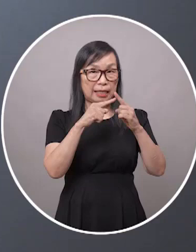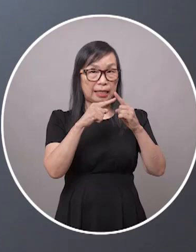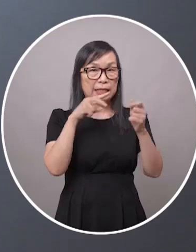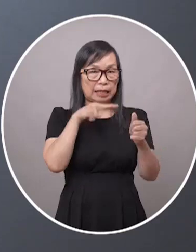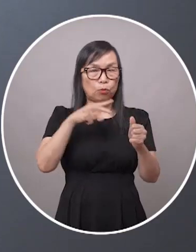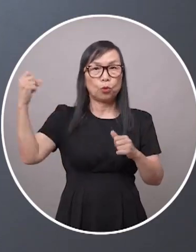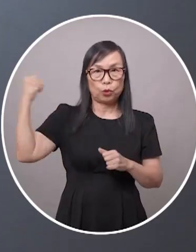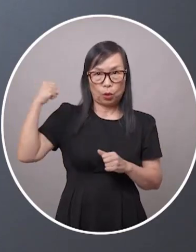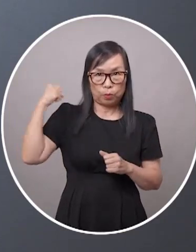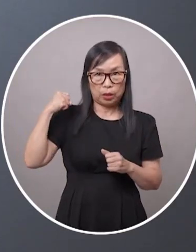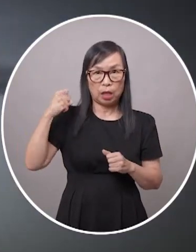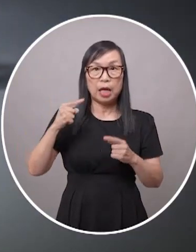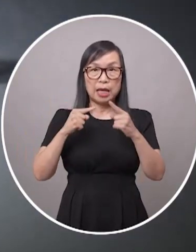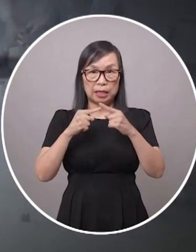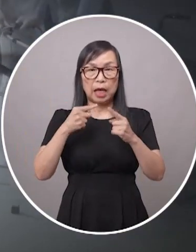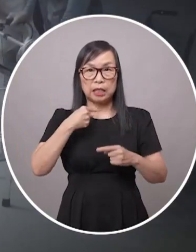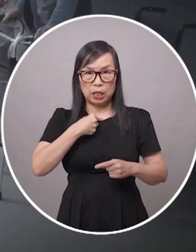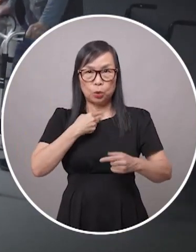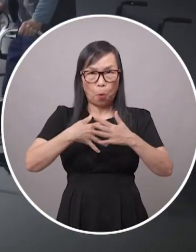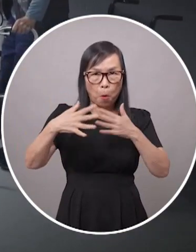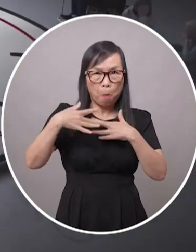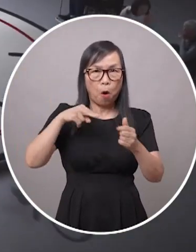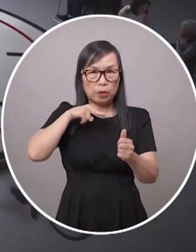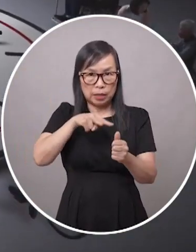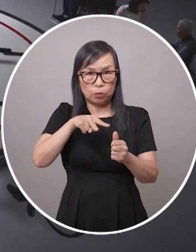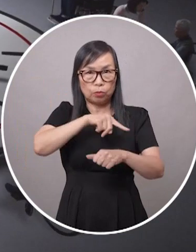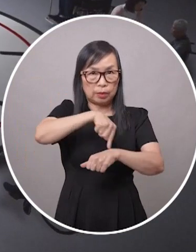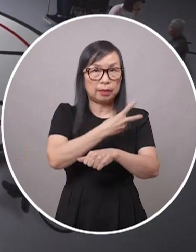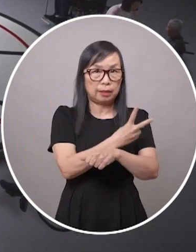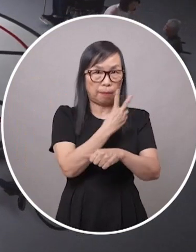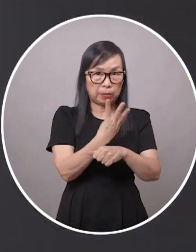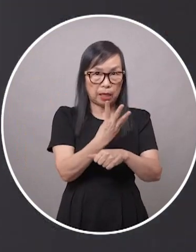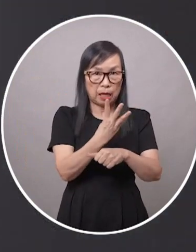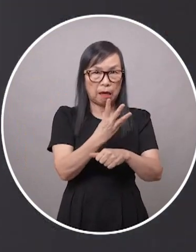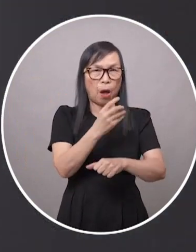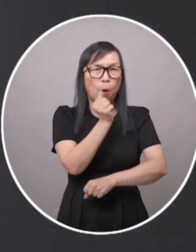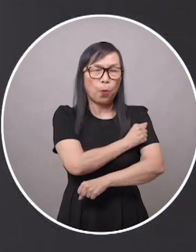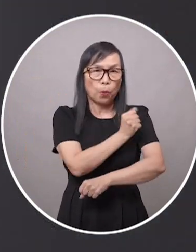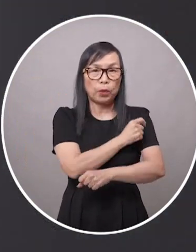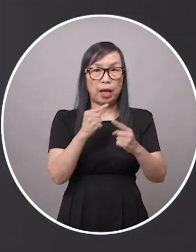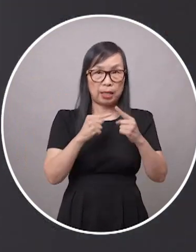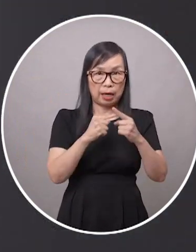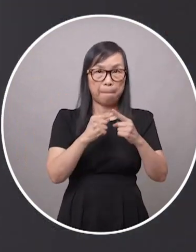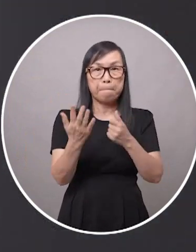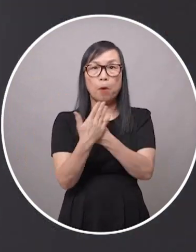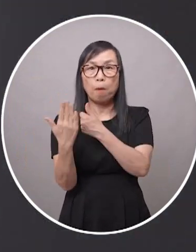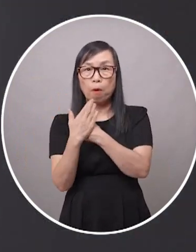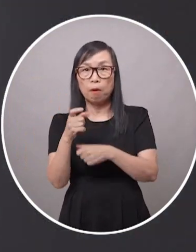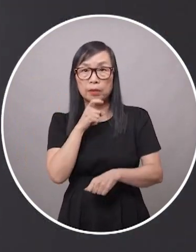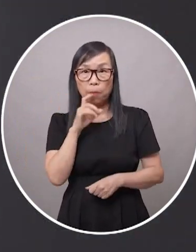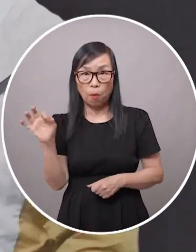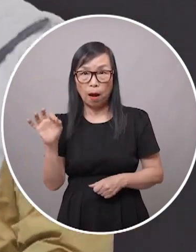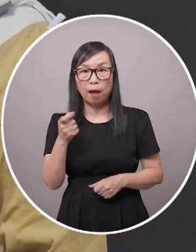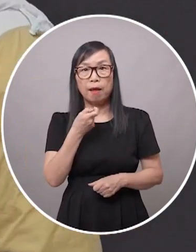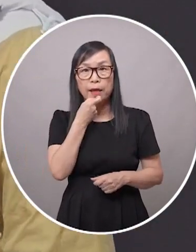Carers have been taking dedicated care of family members in need round the clock. I'm so exhausted. Can someone help?